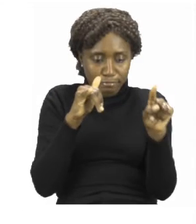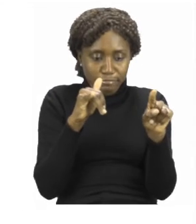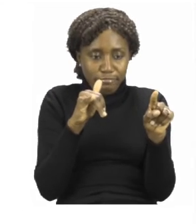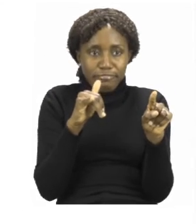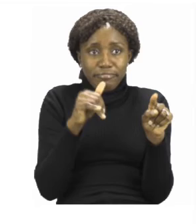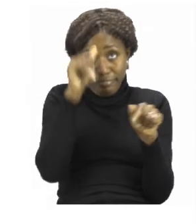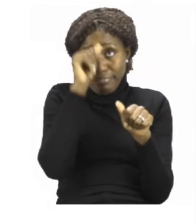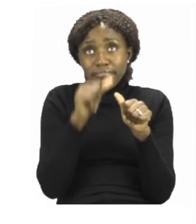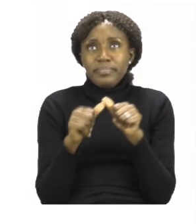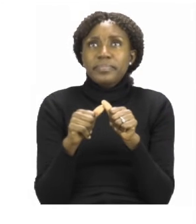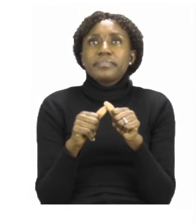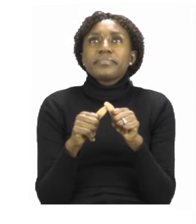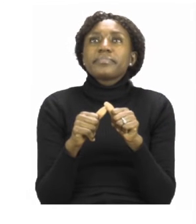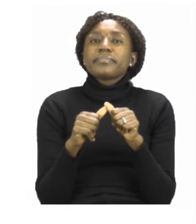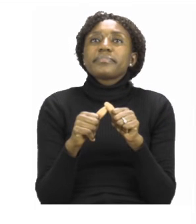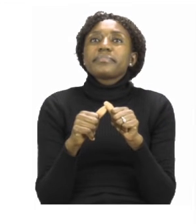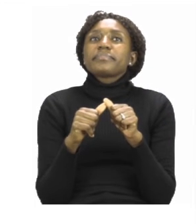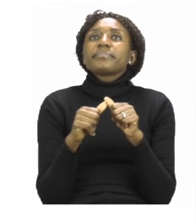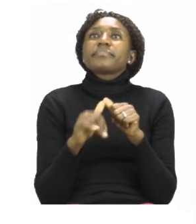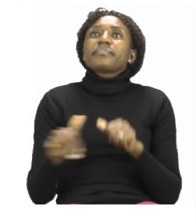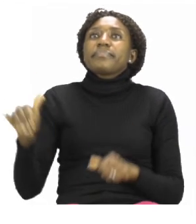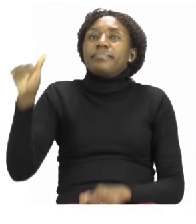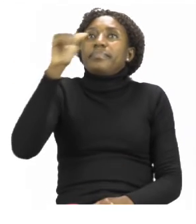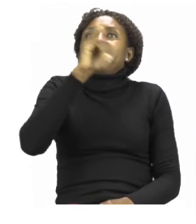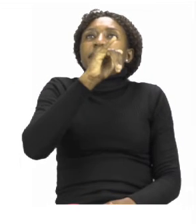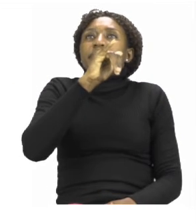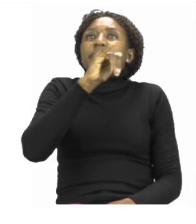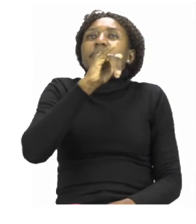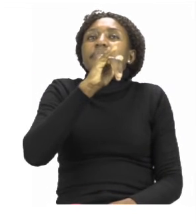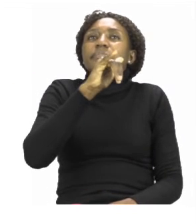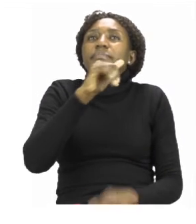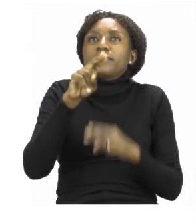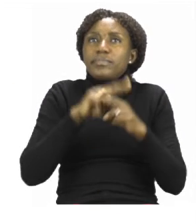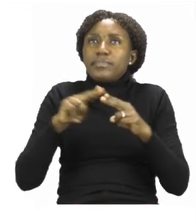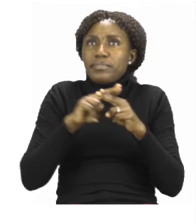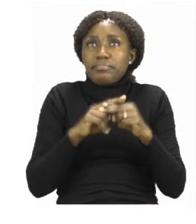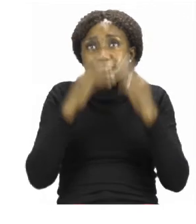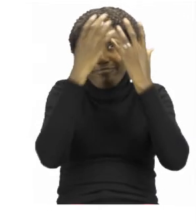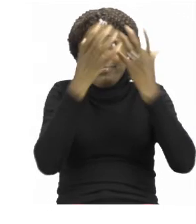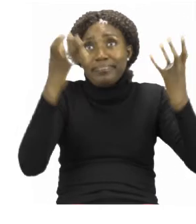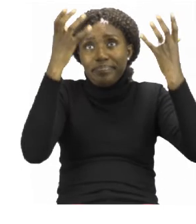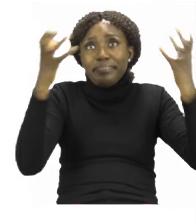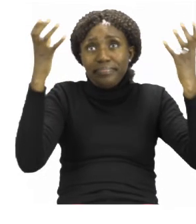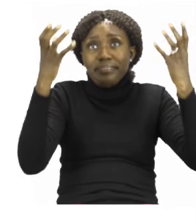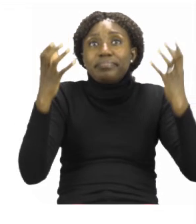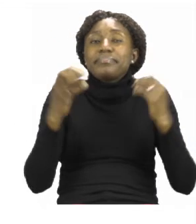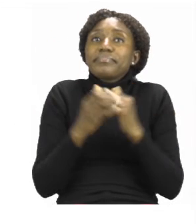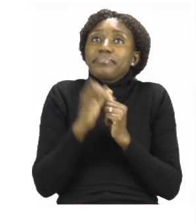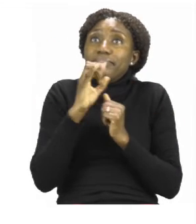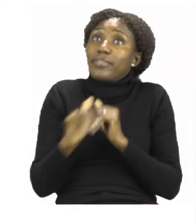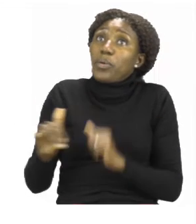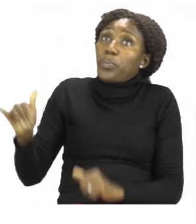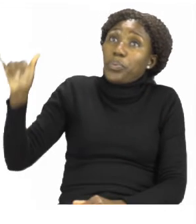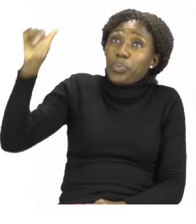everyone, we said that an aeroplane is used in the clouds. So if you fly in